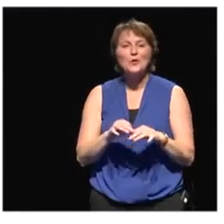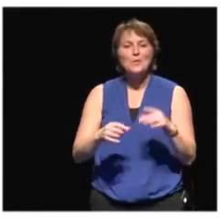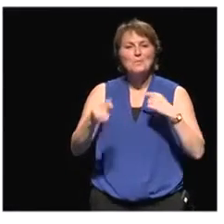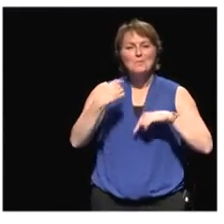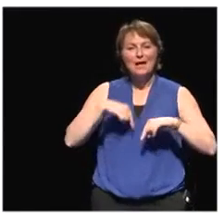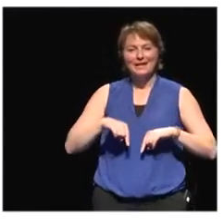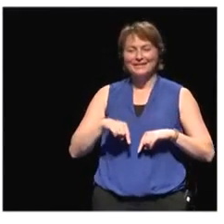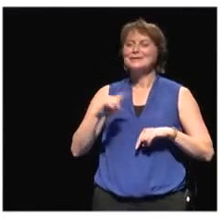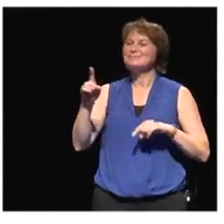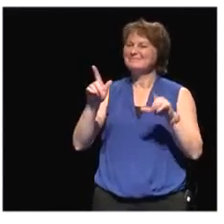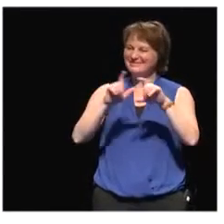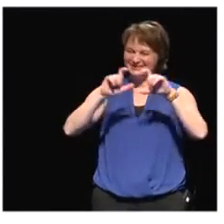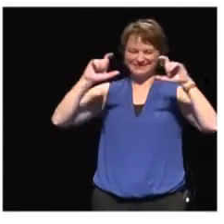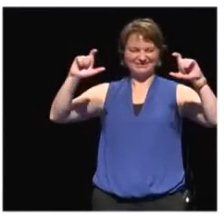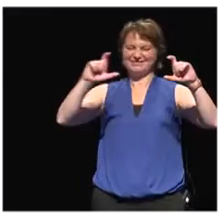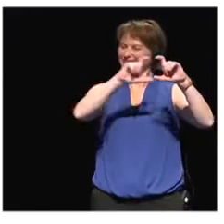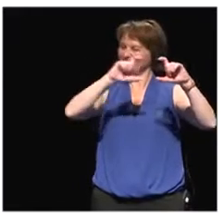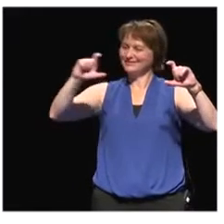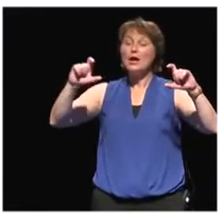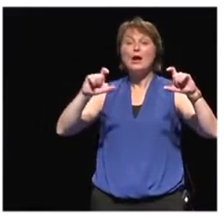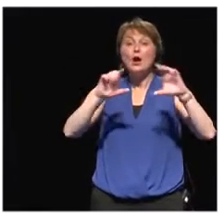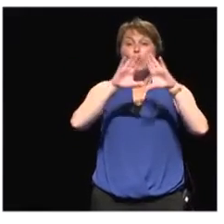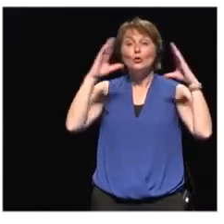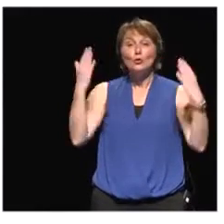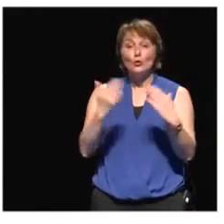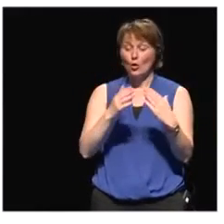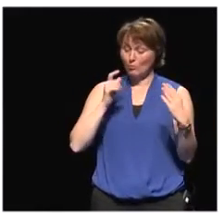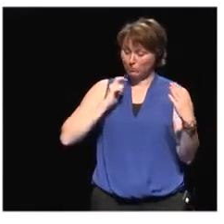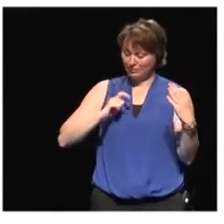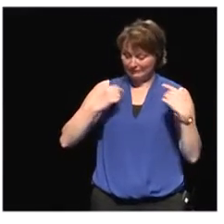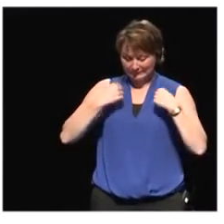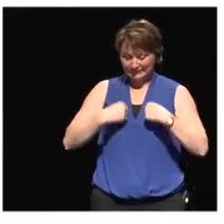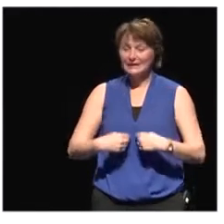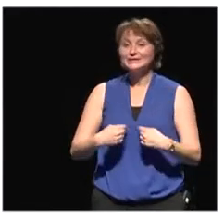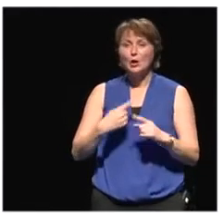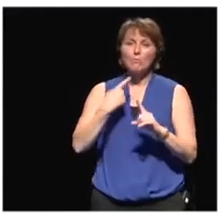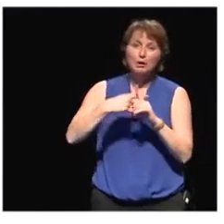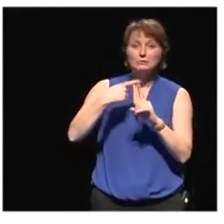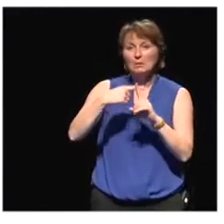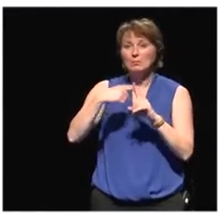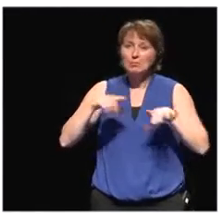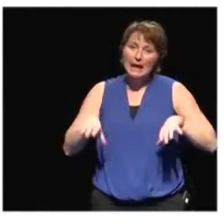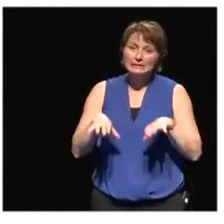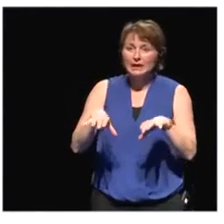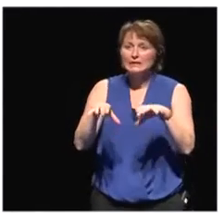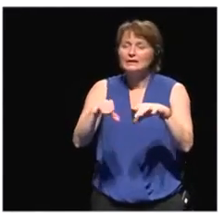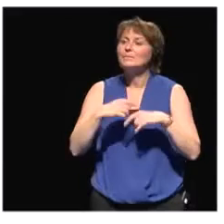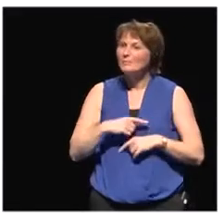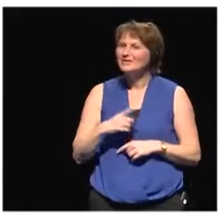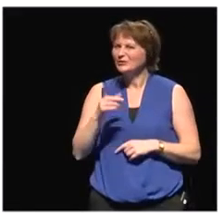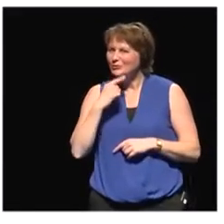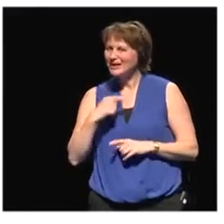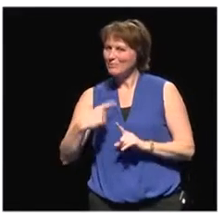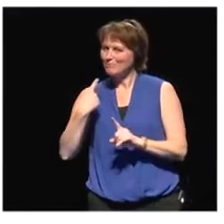it's not just about, being a global citizen is not just about positively acting. It's also about positively inacting,